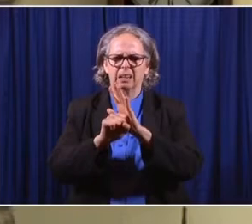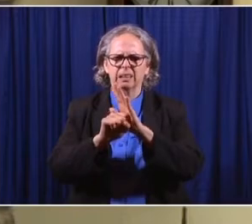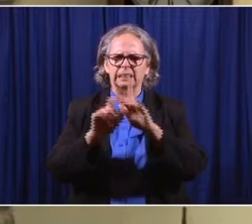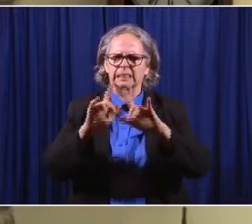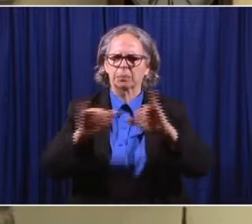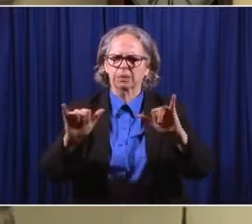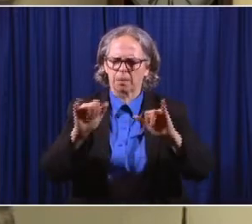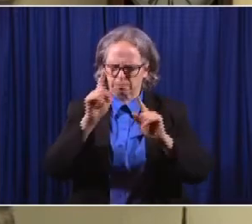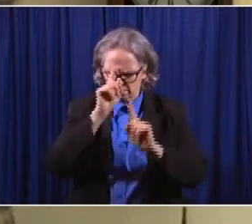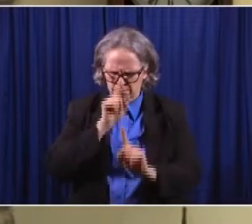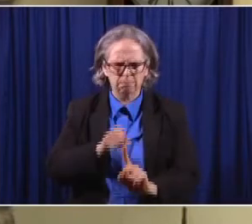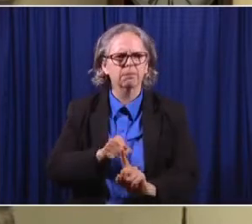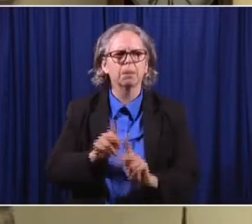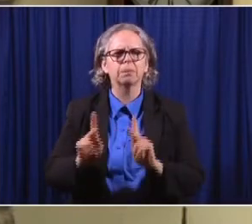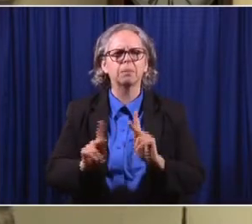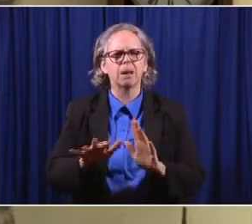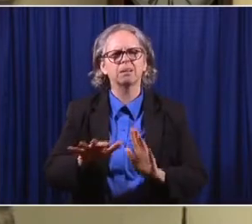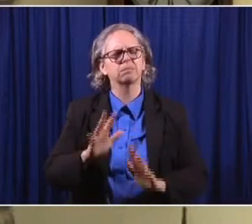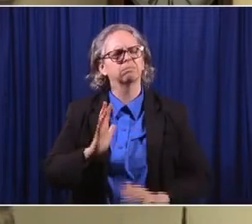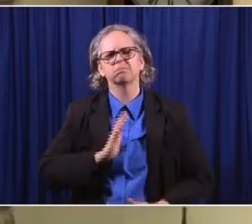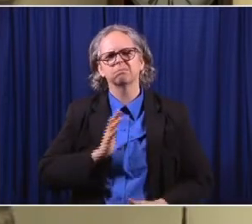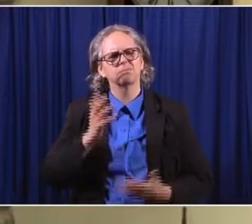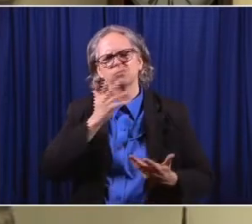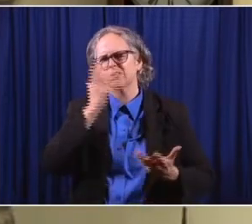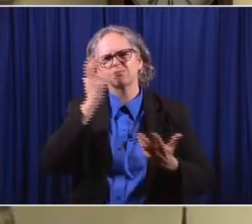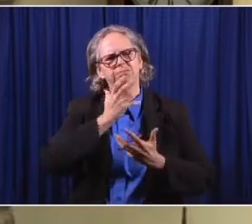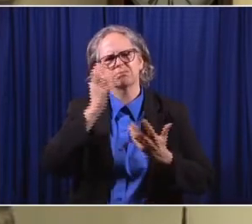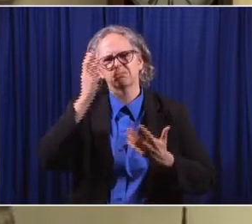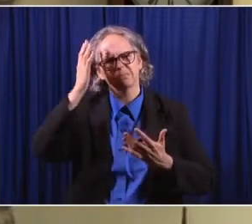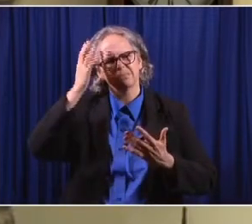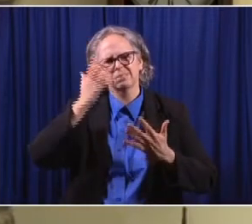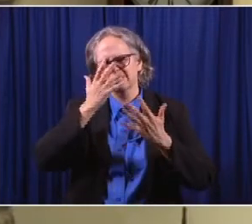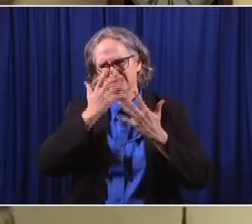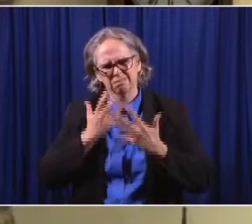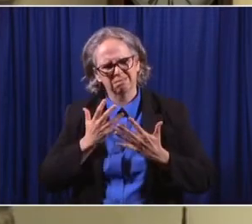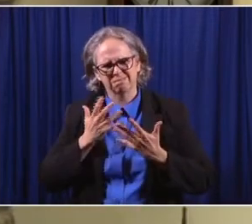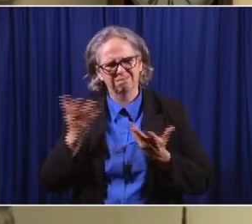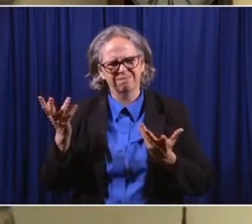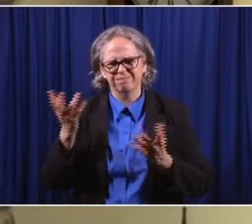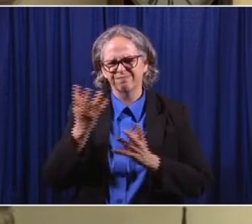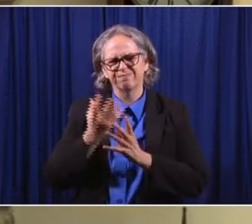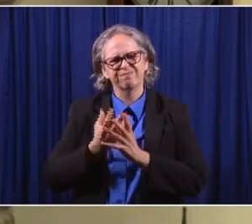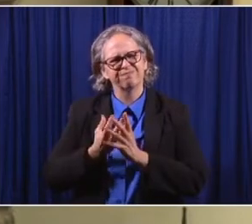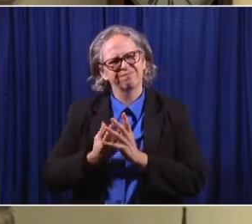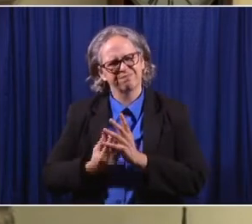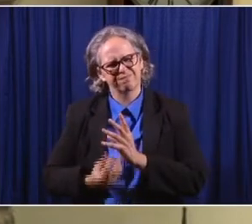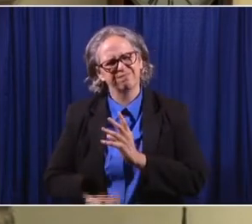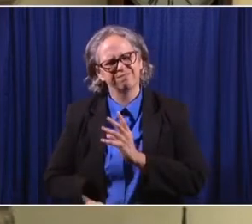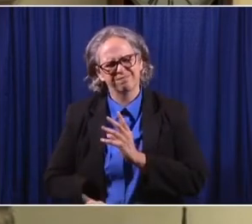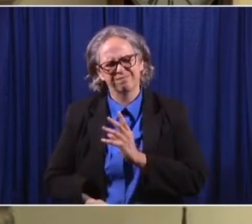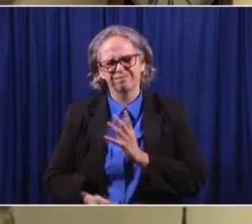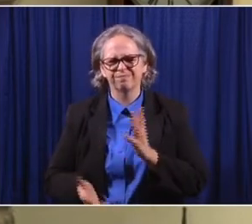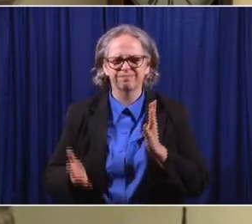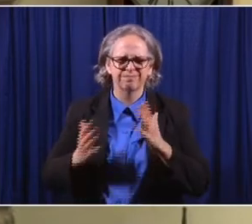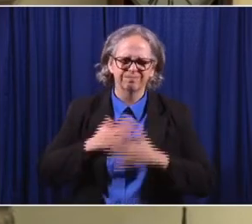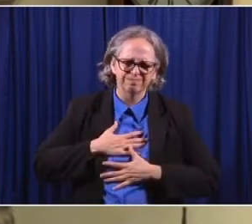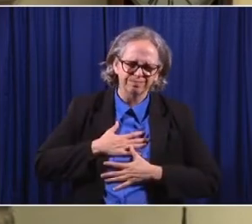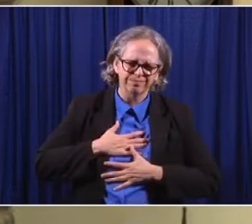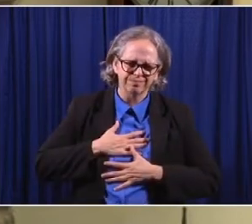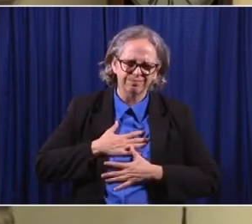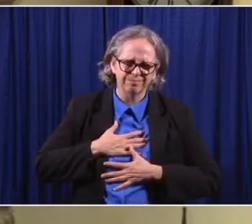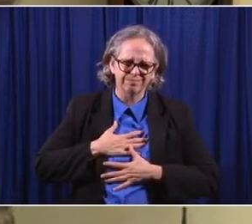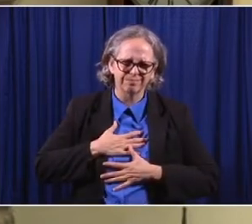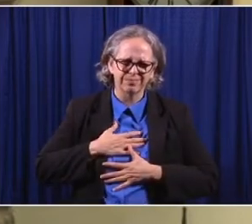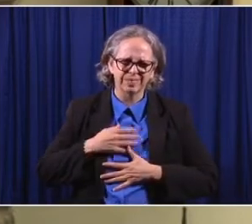picture. And so we were just very saddened to see Pat leave us. Pat Sweeney was